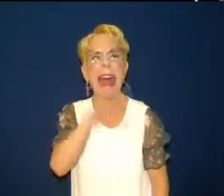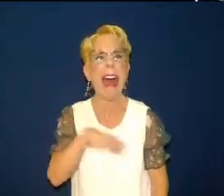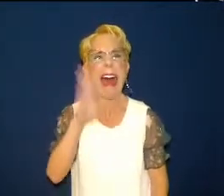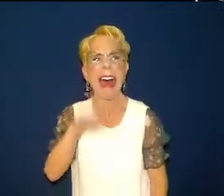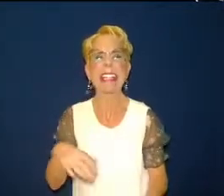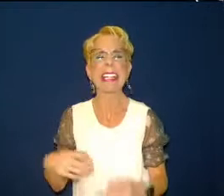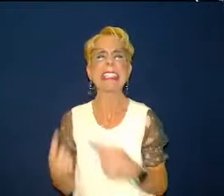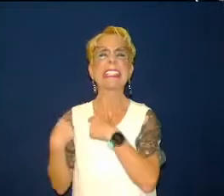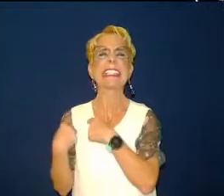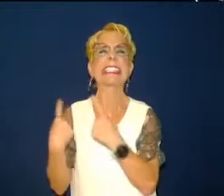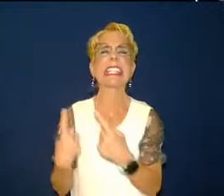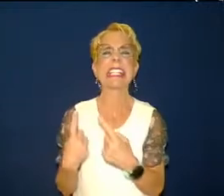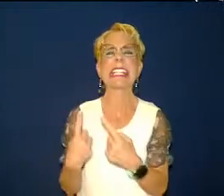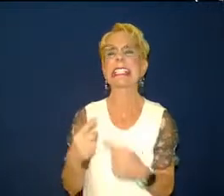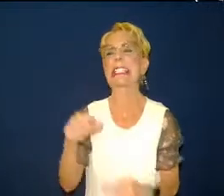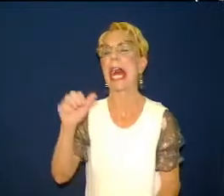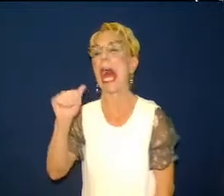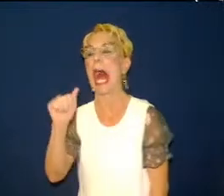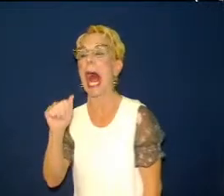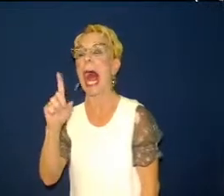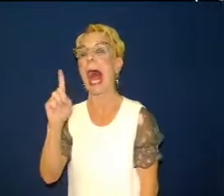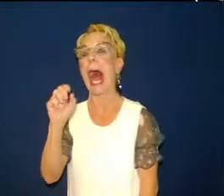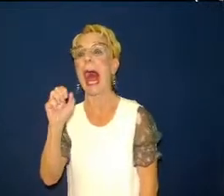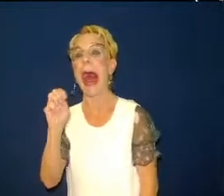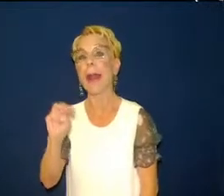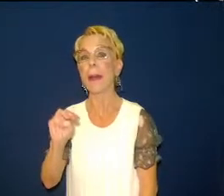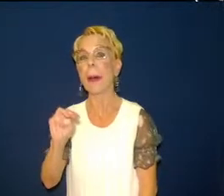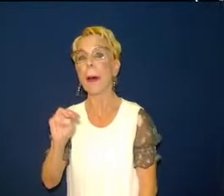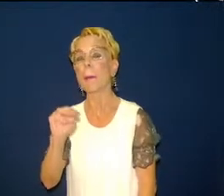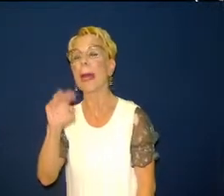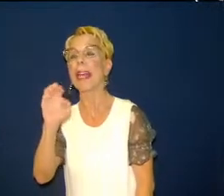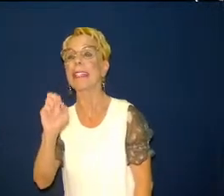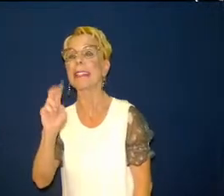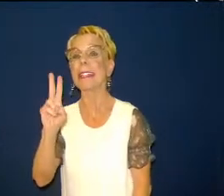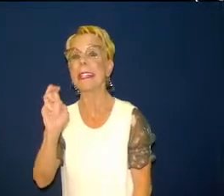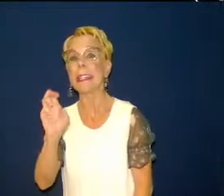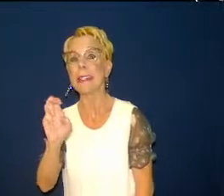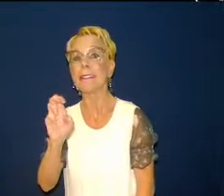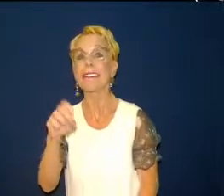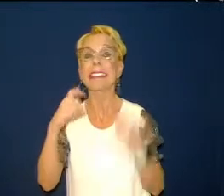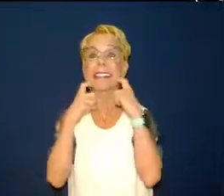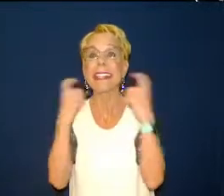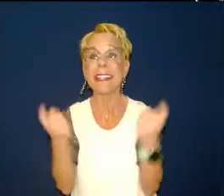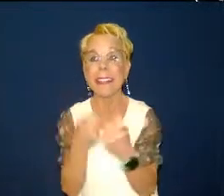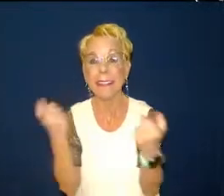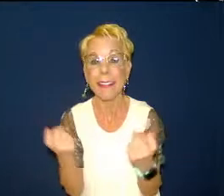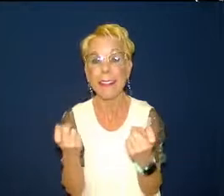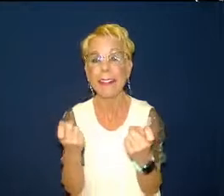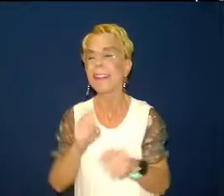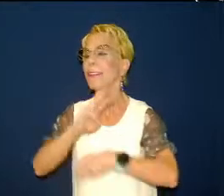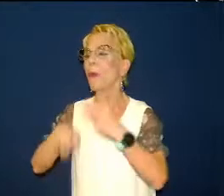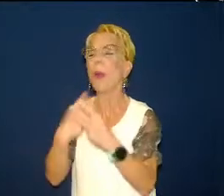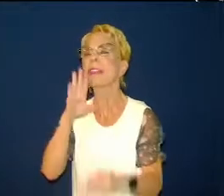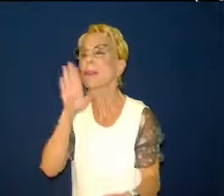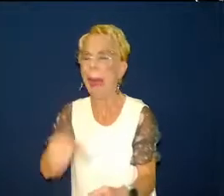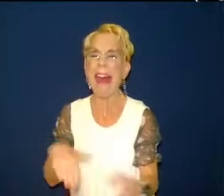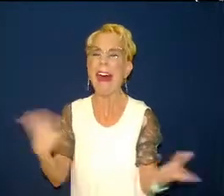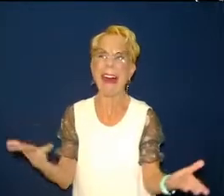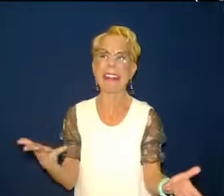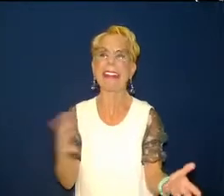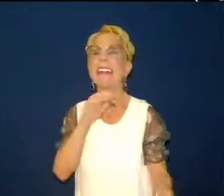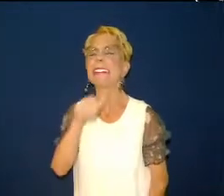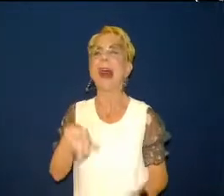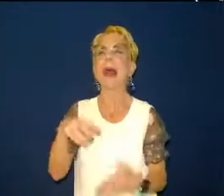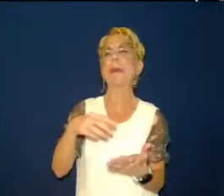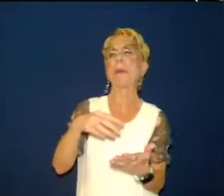during the early ages we're not the first ones that's ever seen this so what what i'm saying is that is that